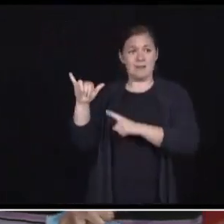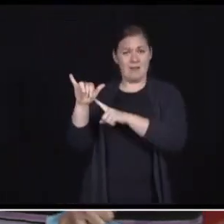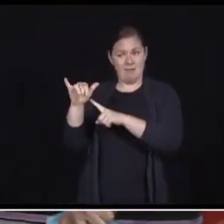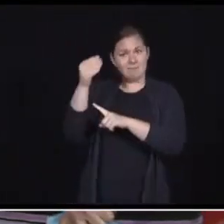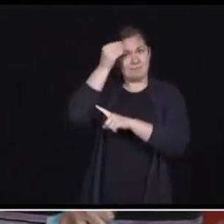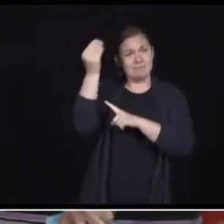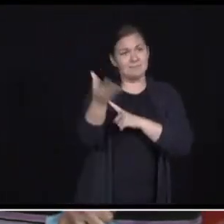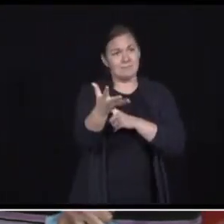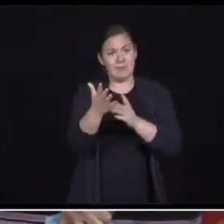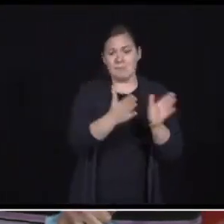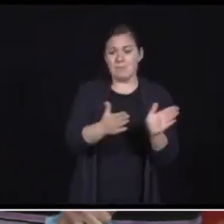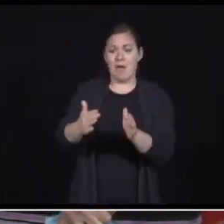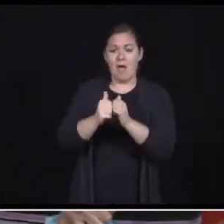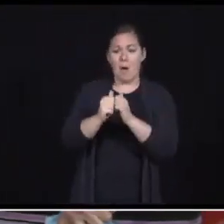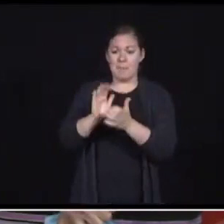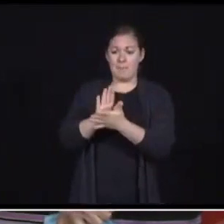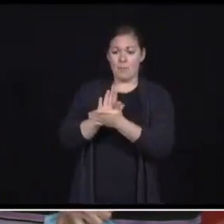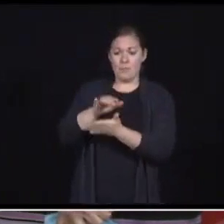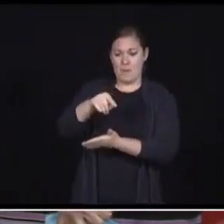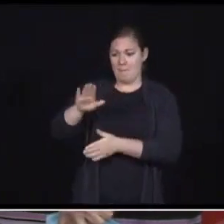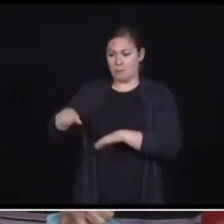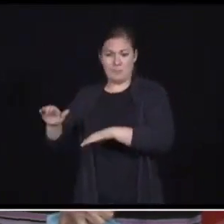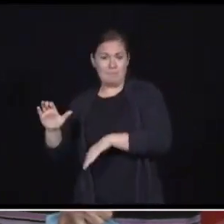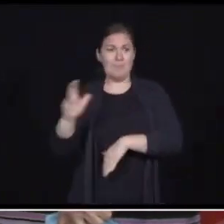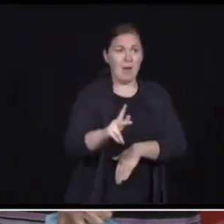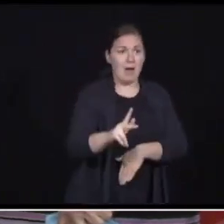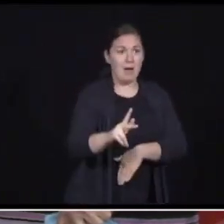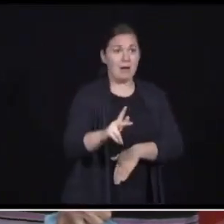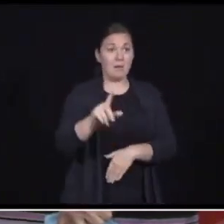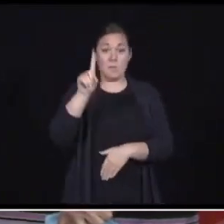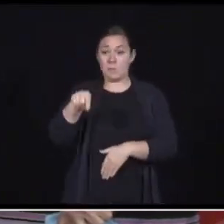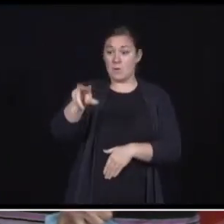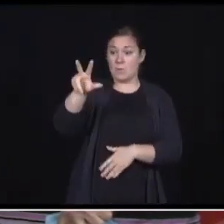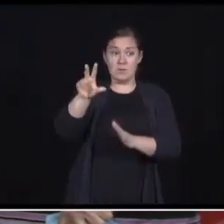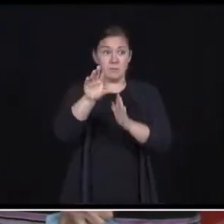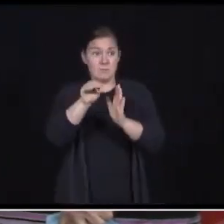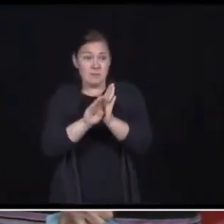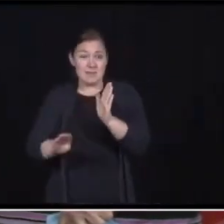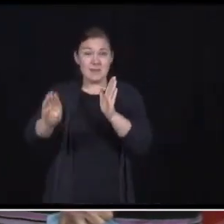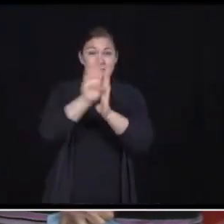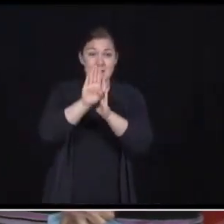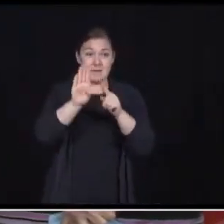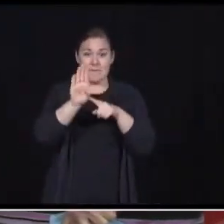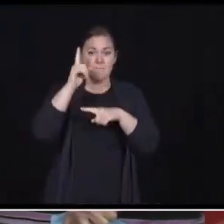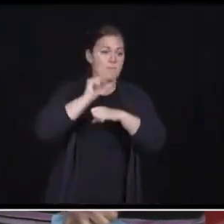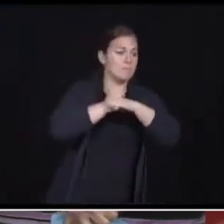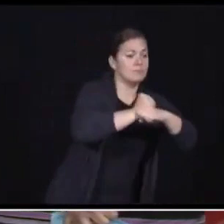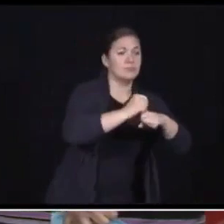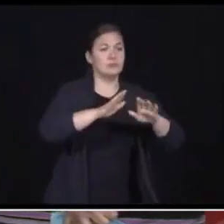We have a $1.3 billion plan in place to keep our kids safe, keep our teachers safe, staff and staff